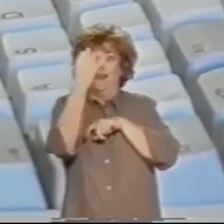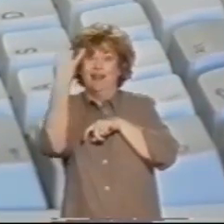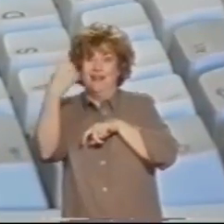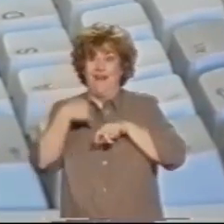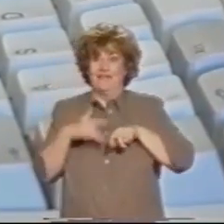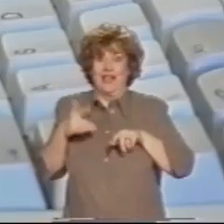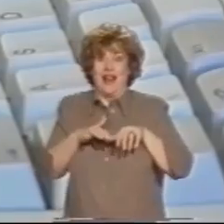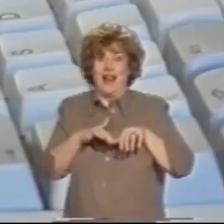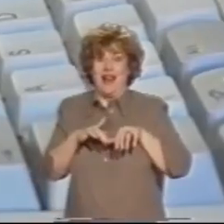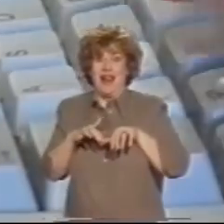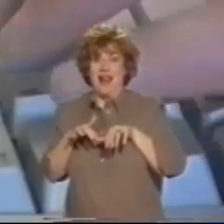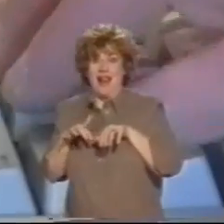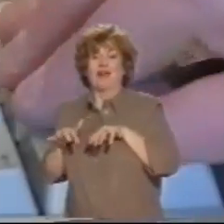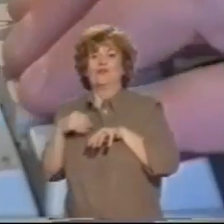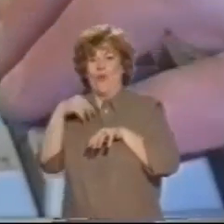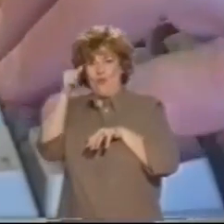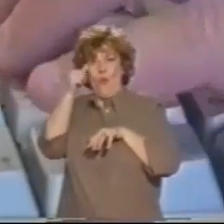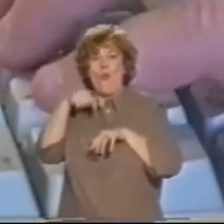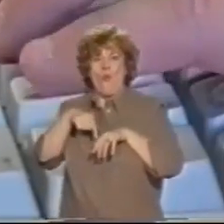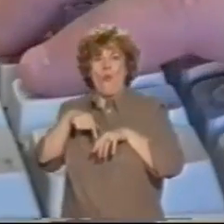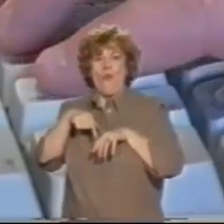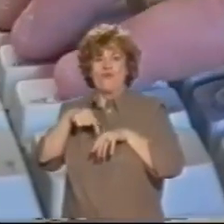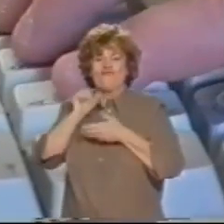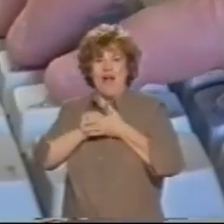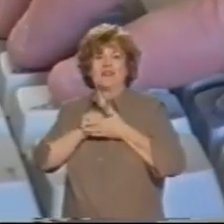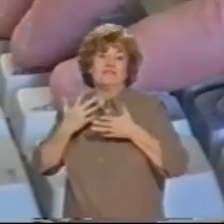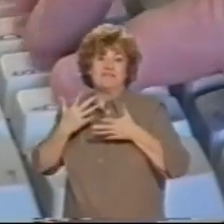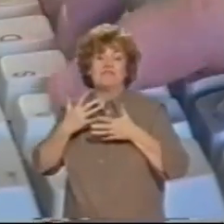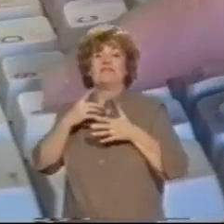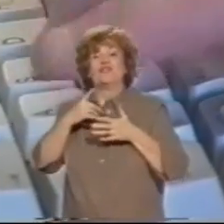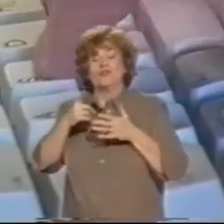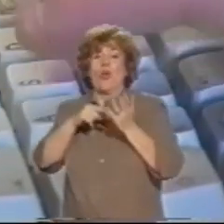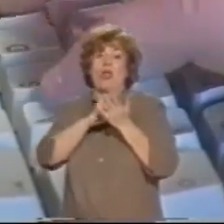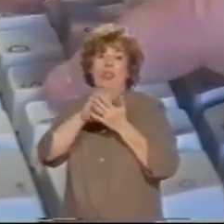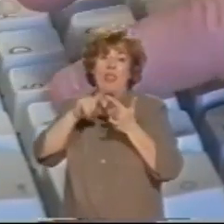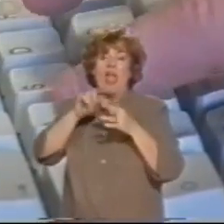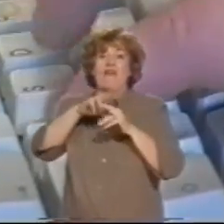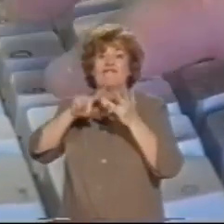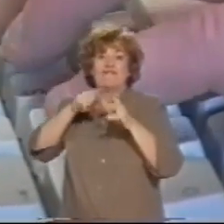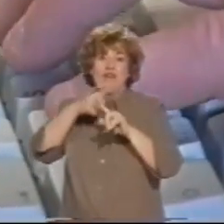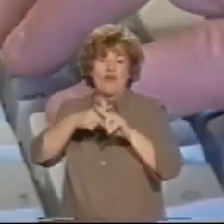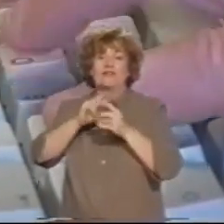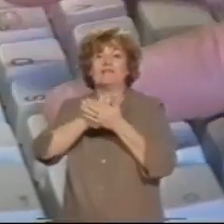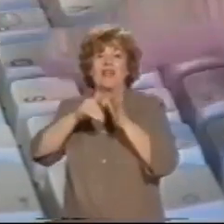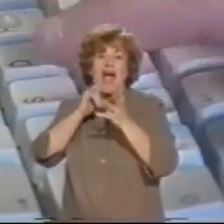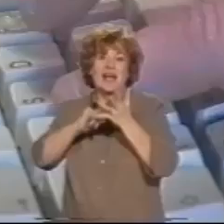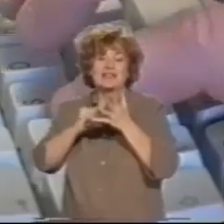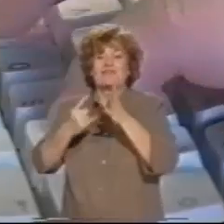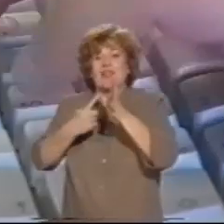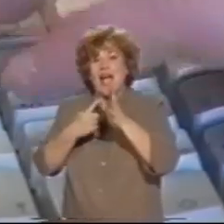has a brown